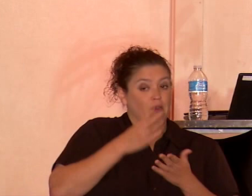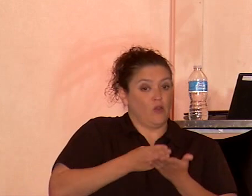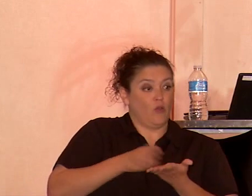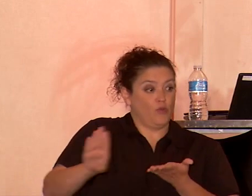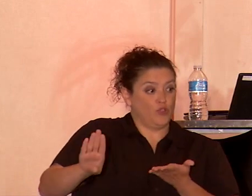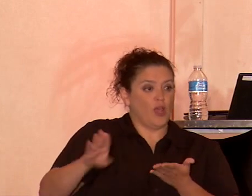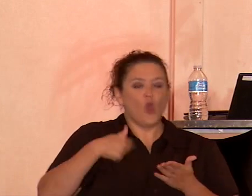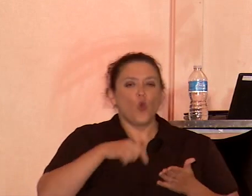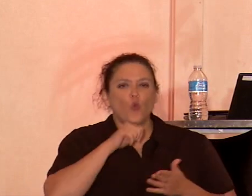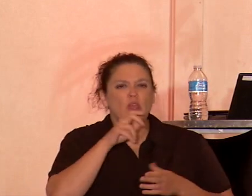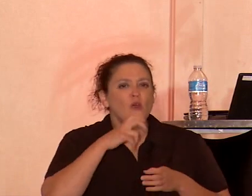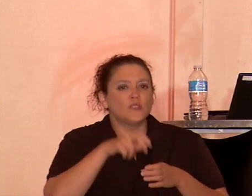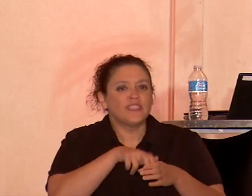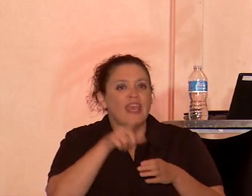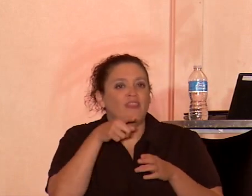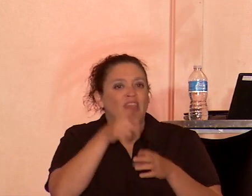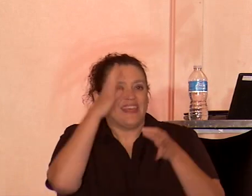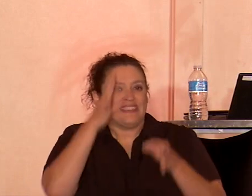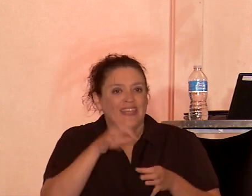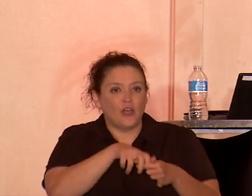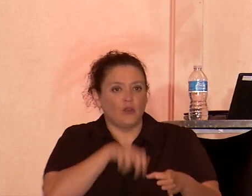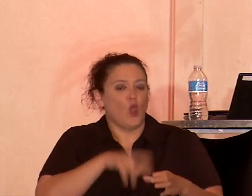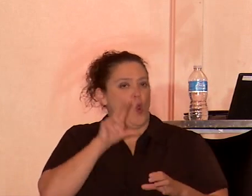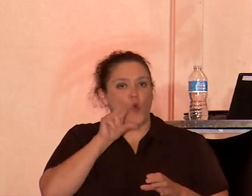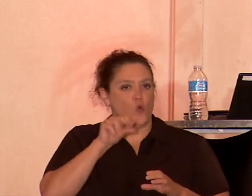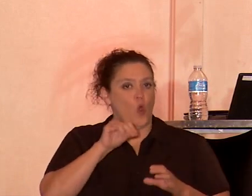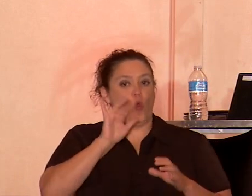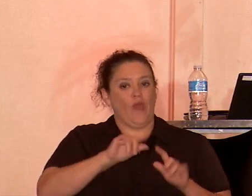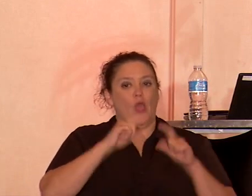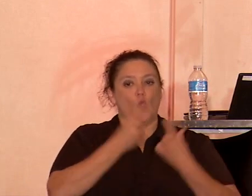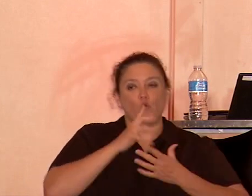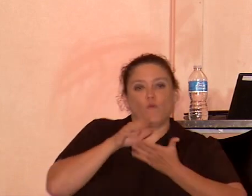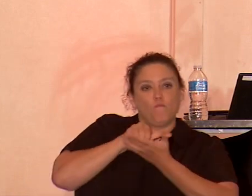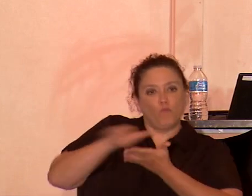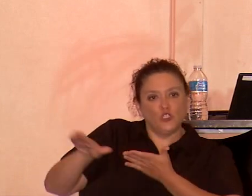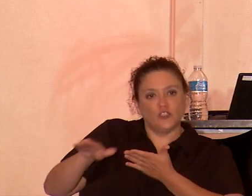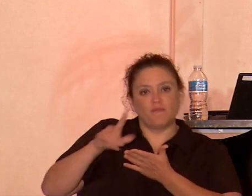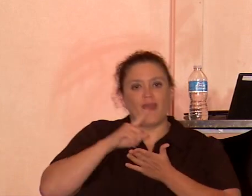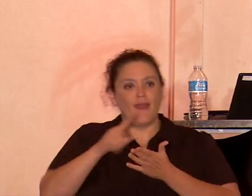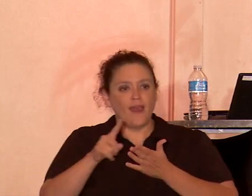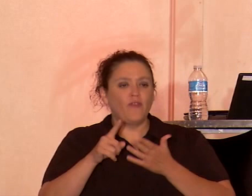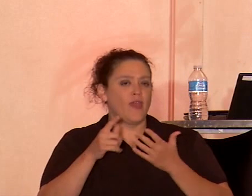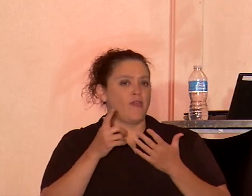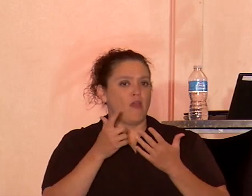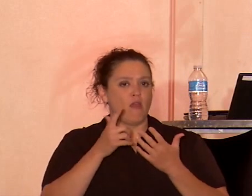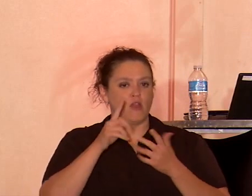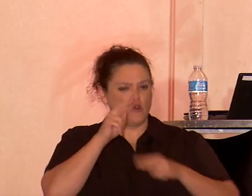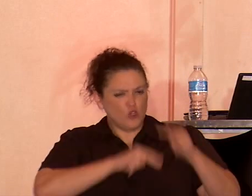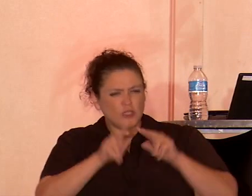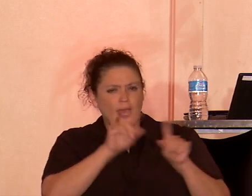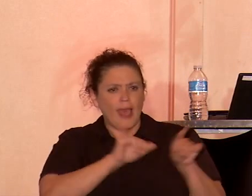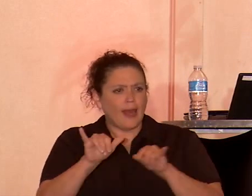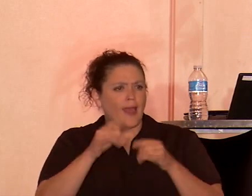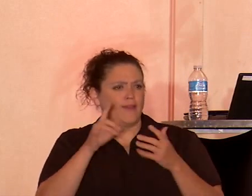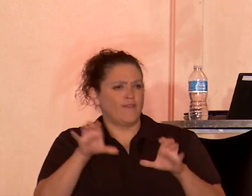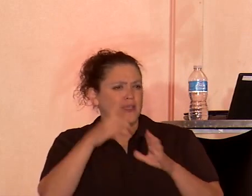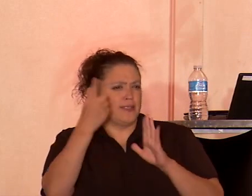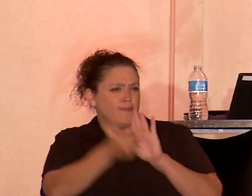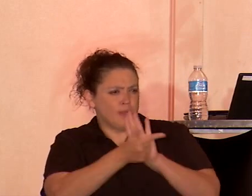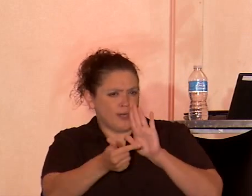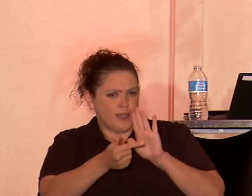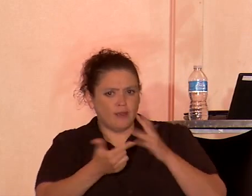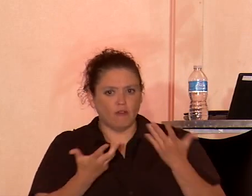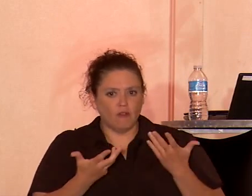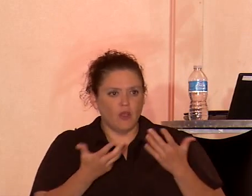say drop out, we say pushed out. They're being systematically criminalized in their schools for being